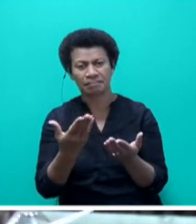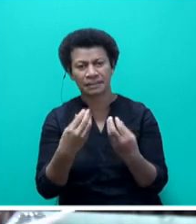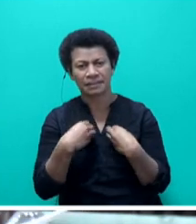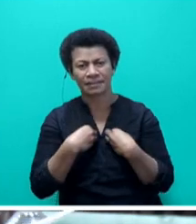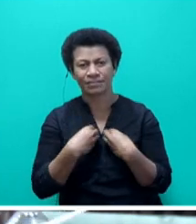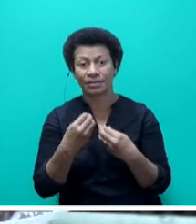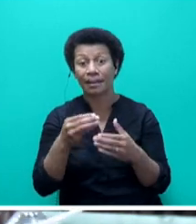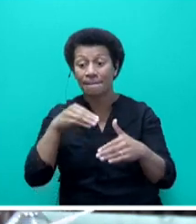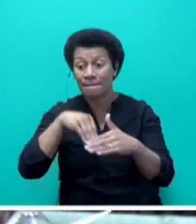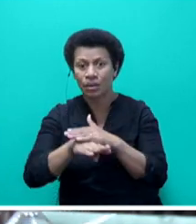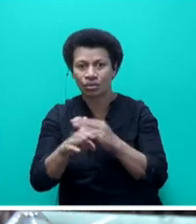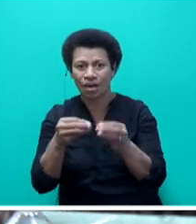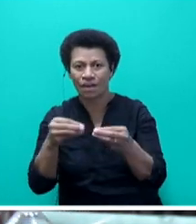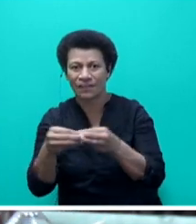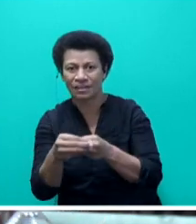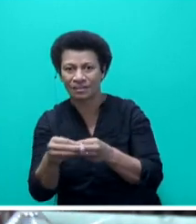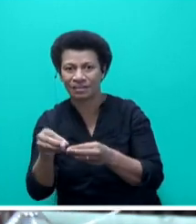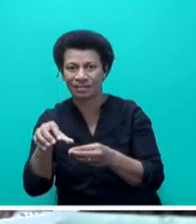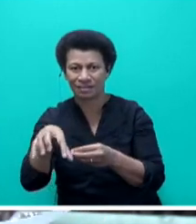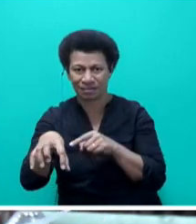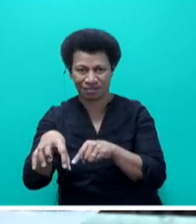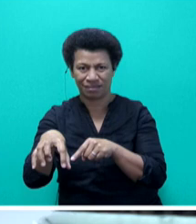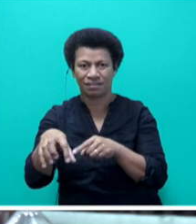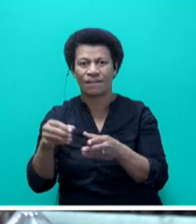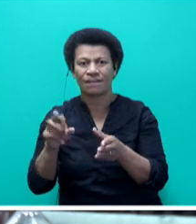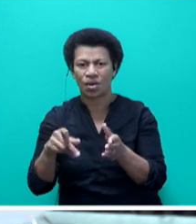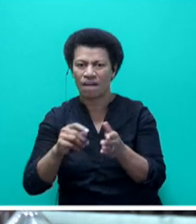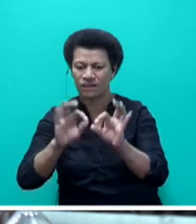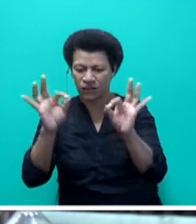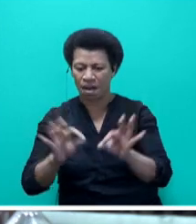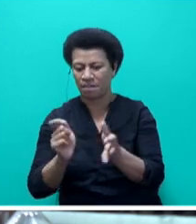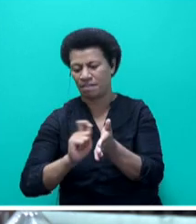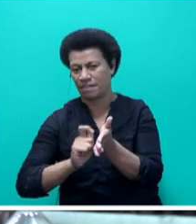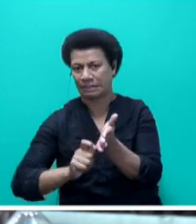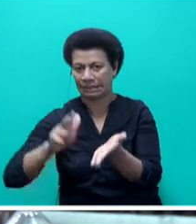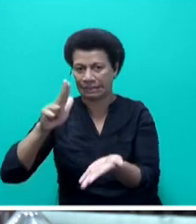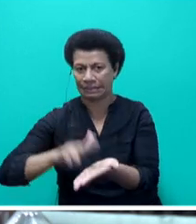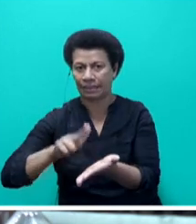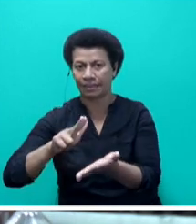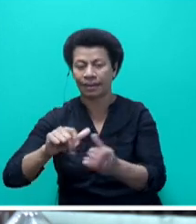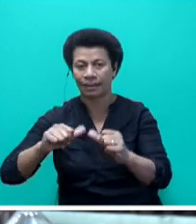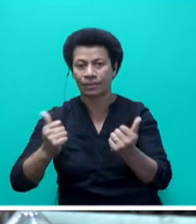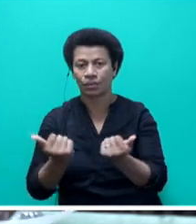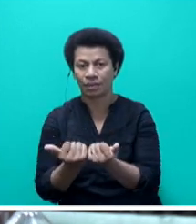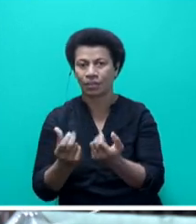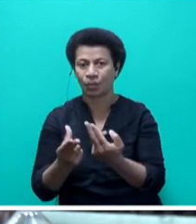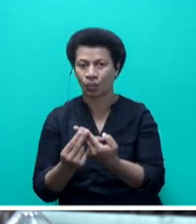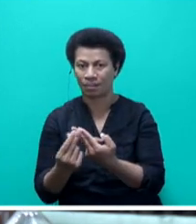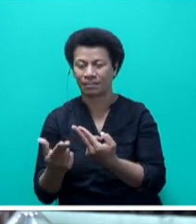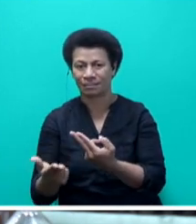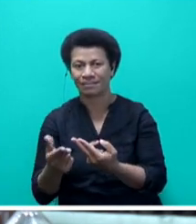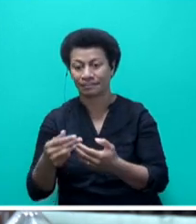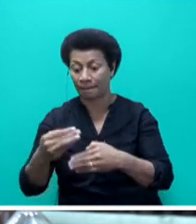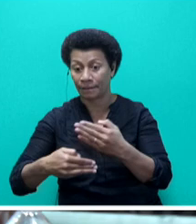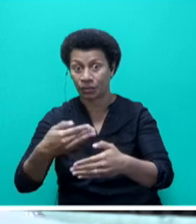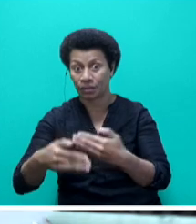nearest post office agency when applying on the manual application form. We have already signed an agreement with the Fiji Post or in the process